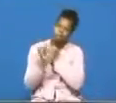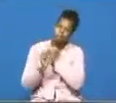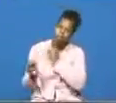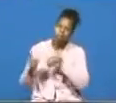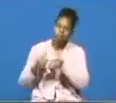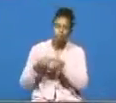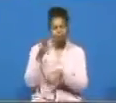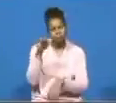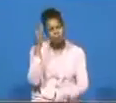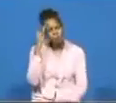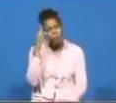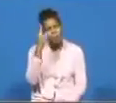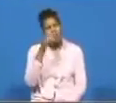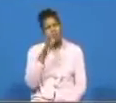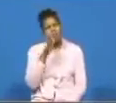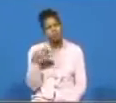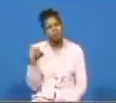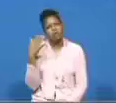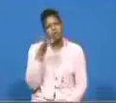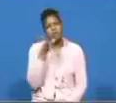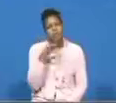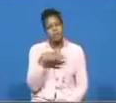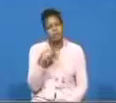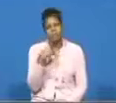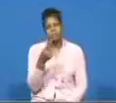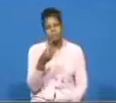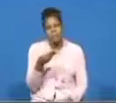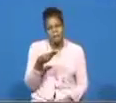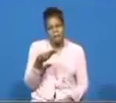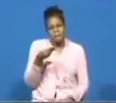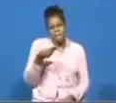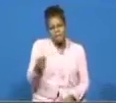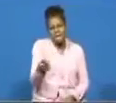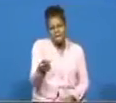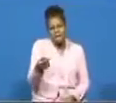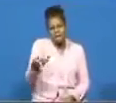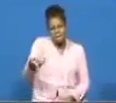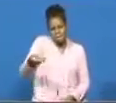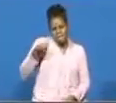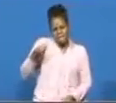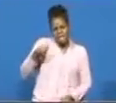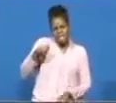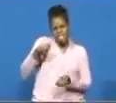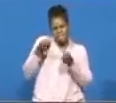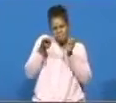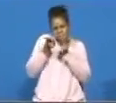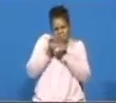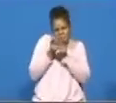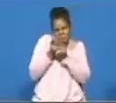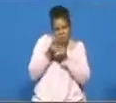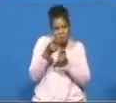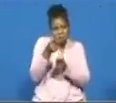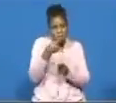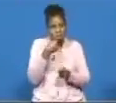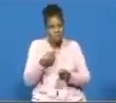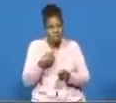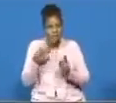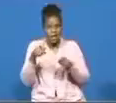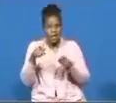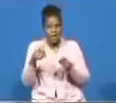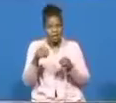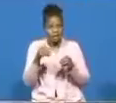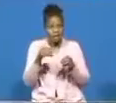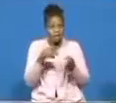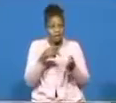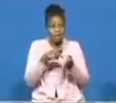young lady tells me that my pay is just a little bit and you are telling me that i have to give